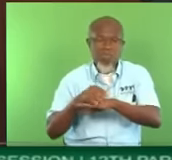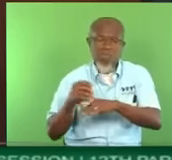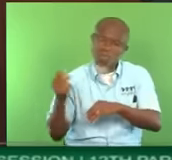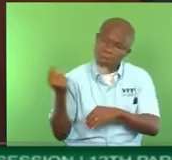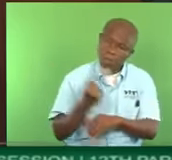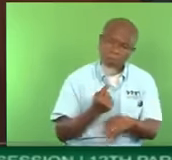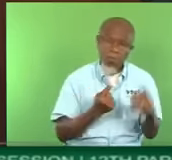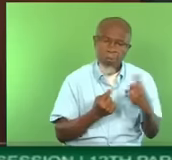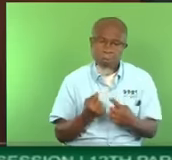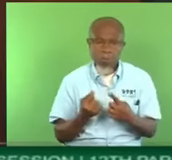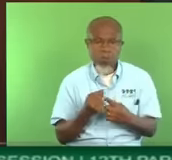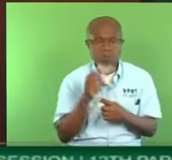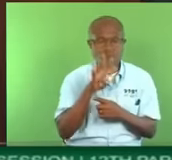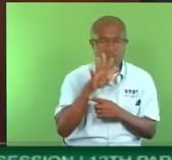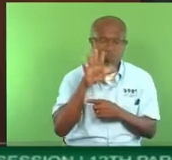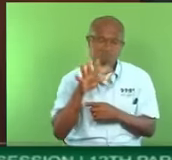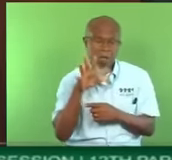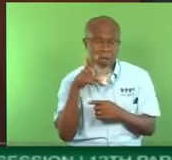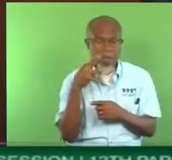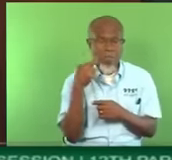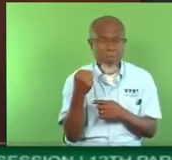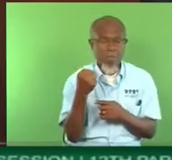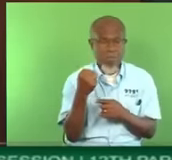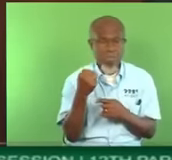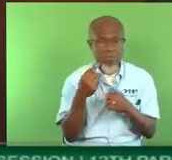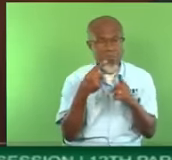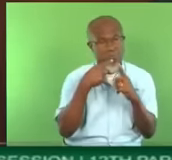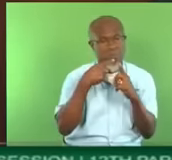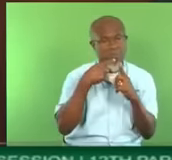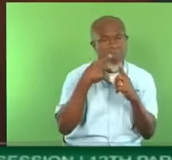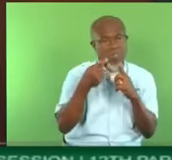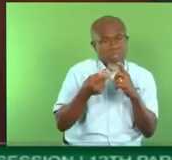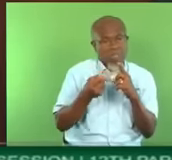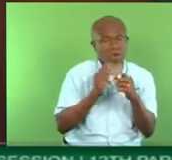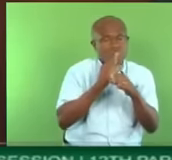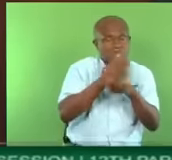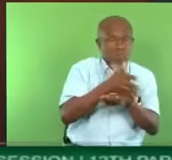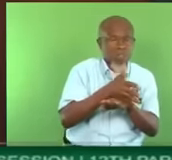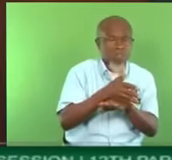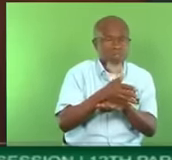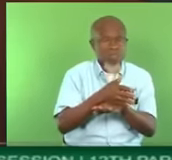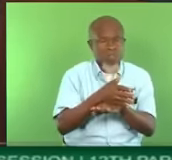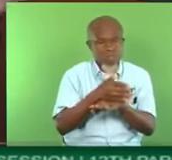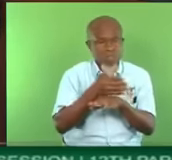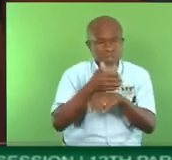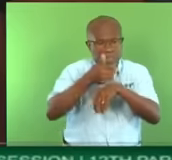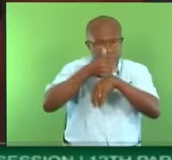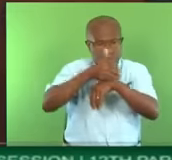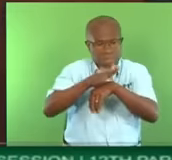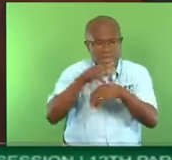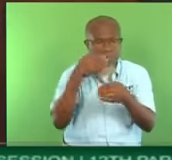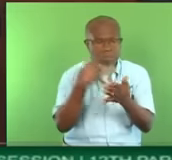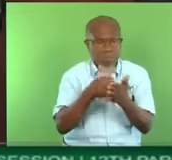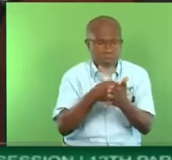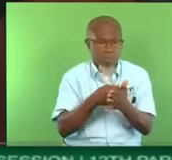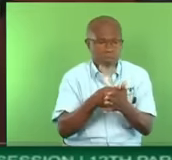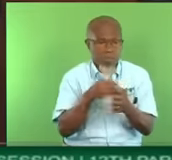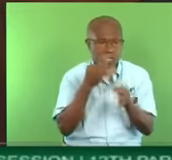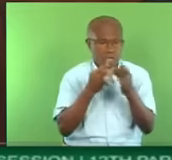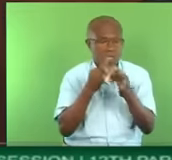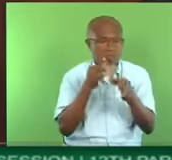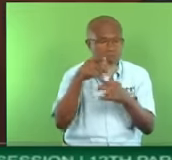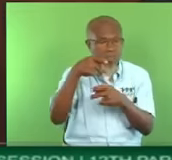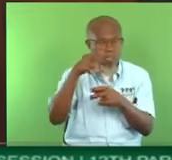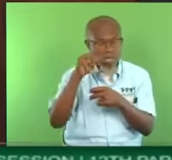45 million plus. She made a mistake and I think she sent my email the bill too. She felt that if they pay and I'm not paying, I should pay.